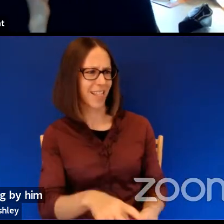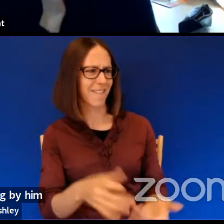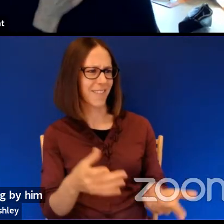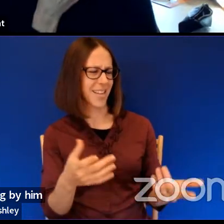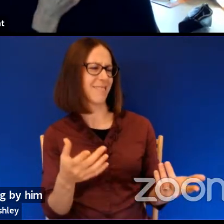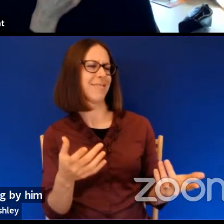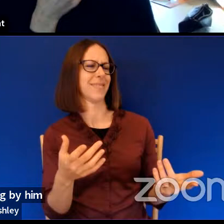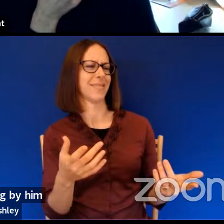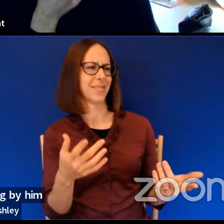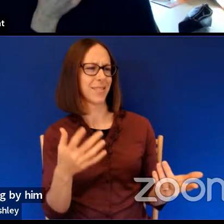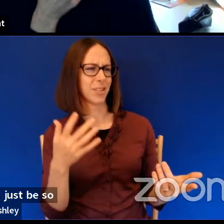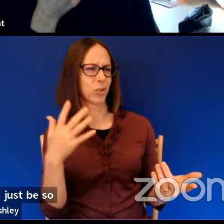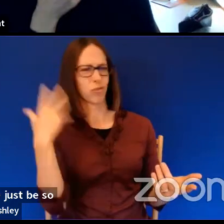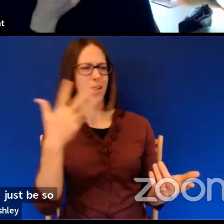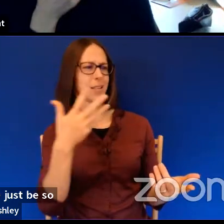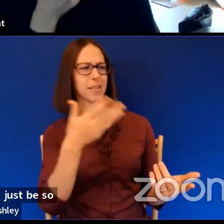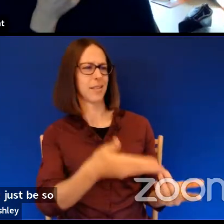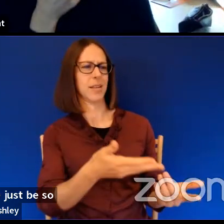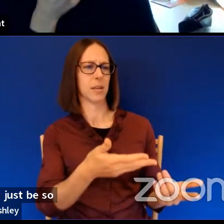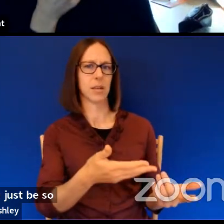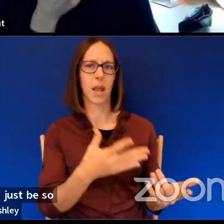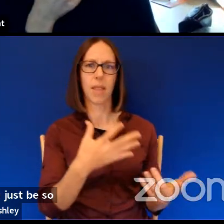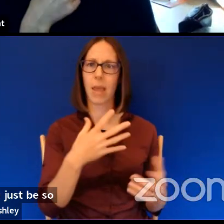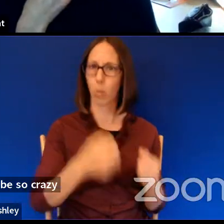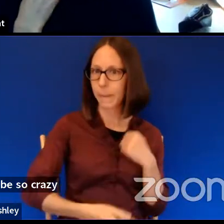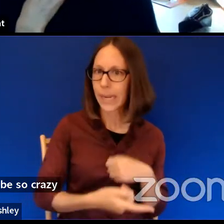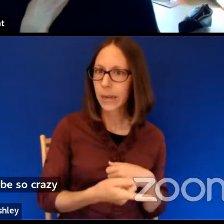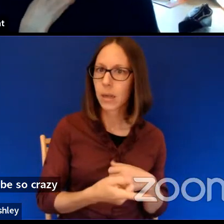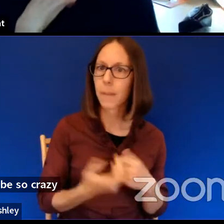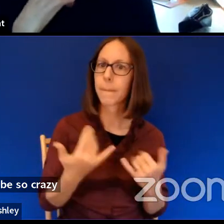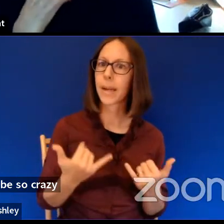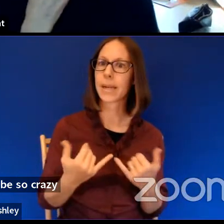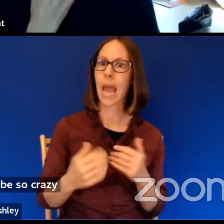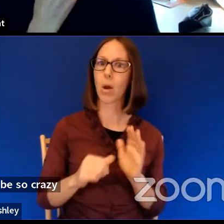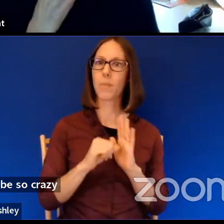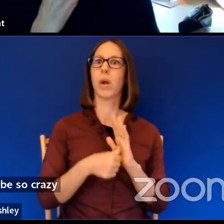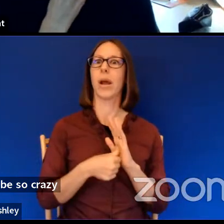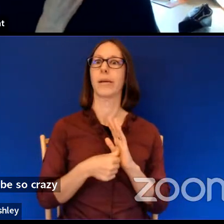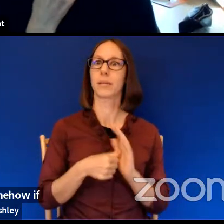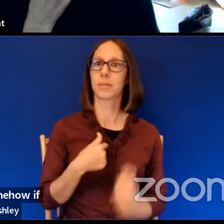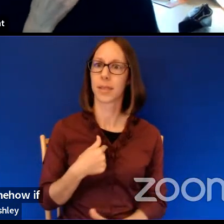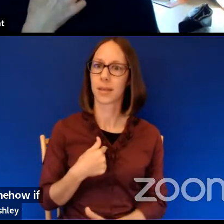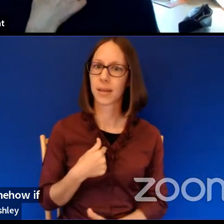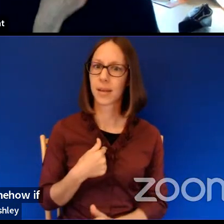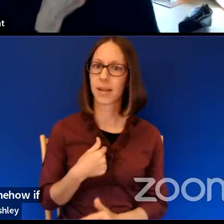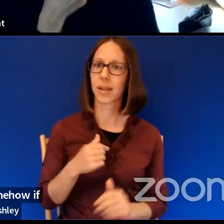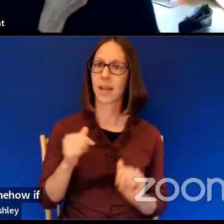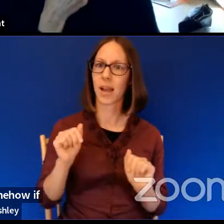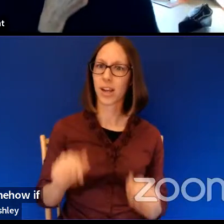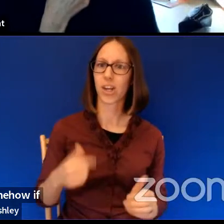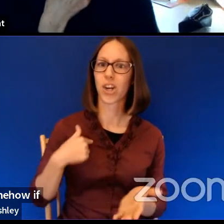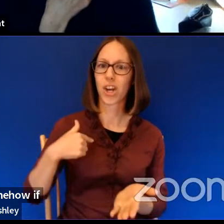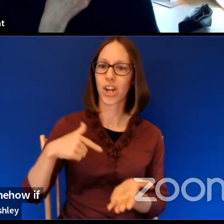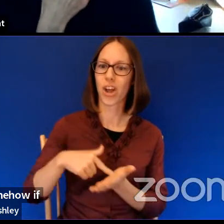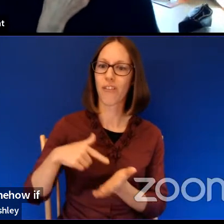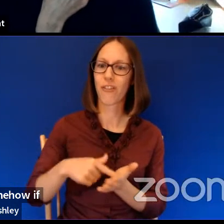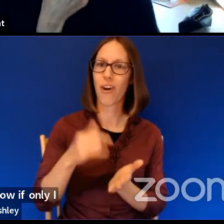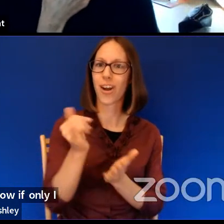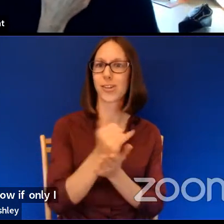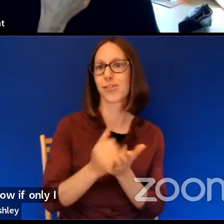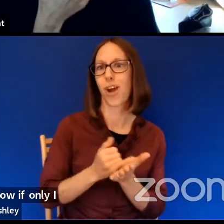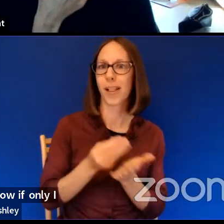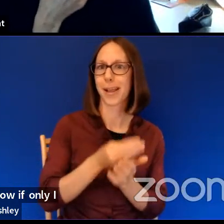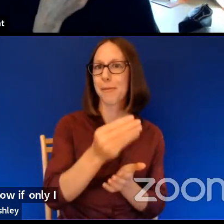so crazy mean. And now it's like, I was, you know, pressured somehow. If only I could have afforded a drawing or two, I